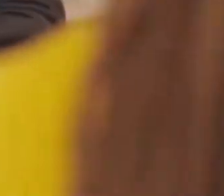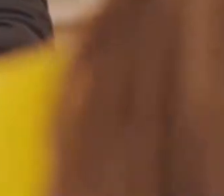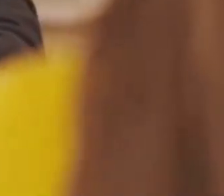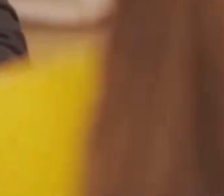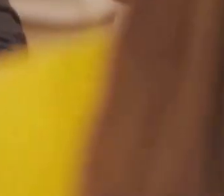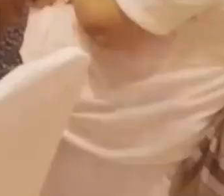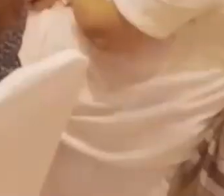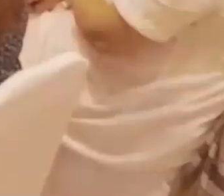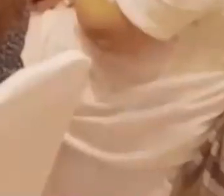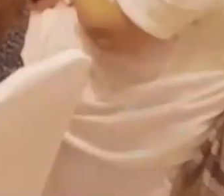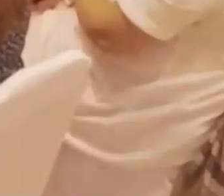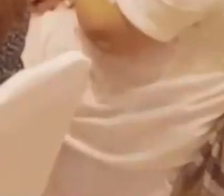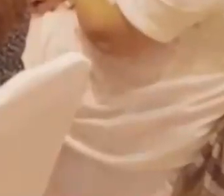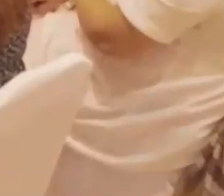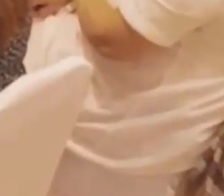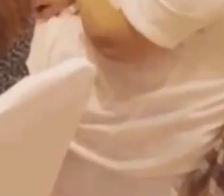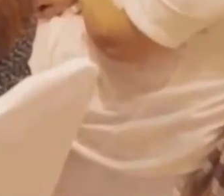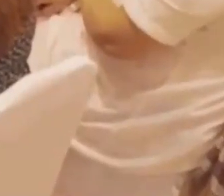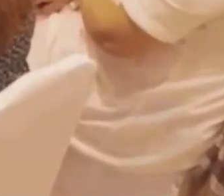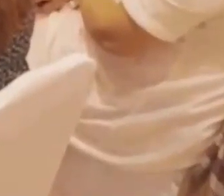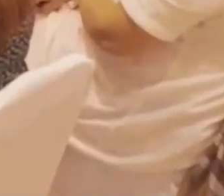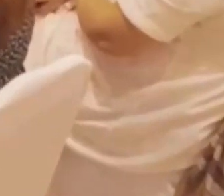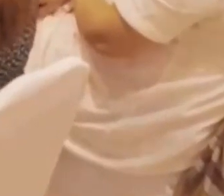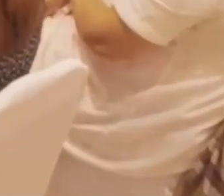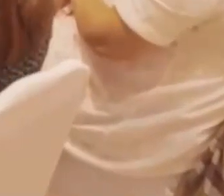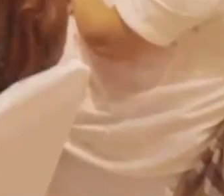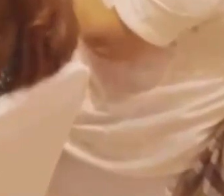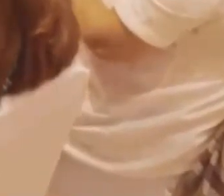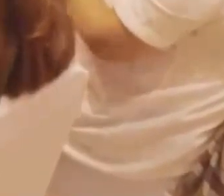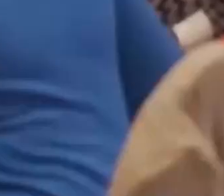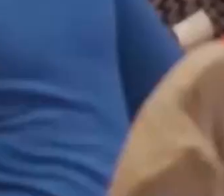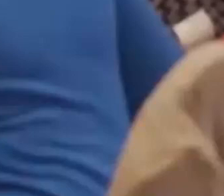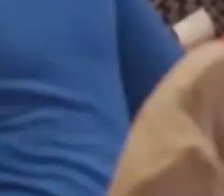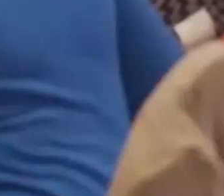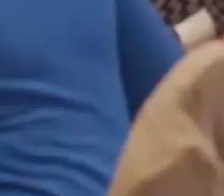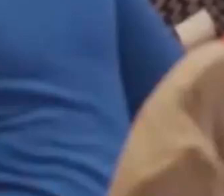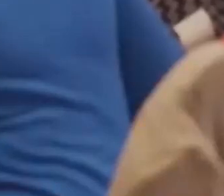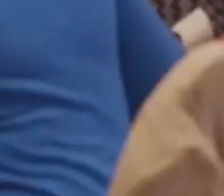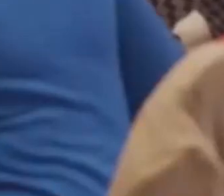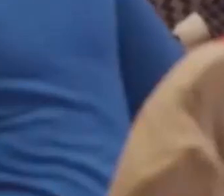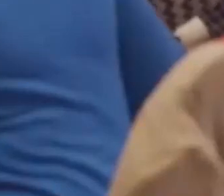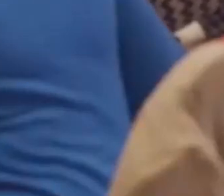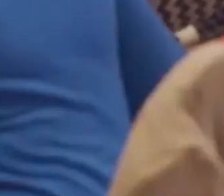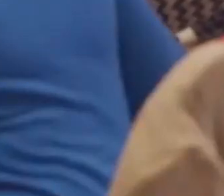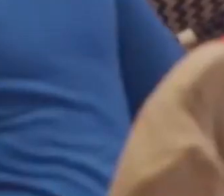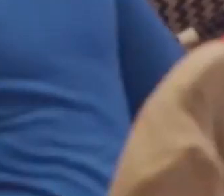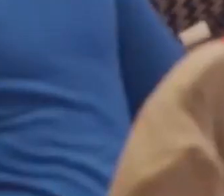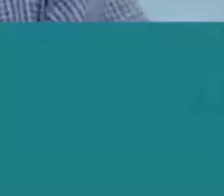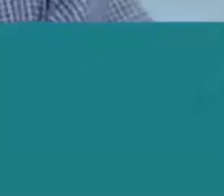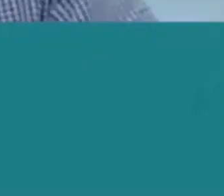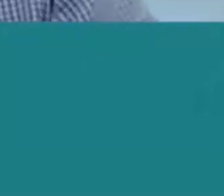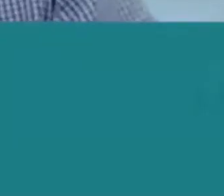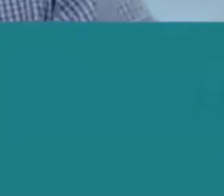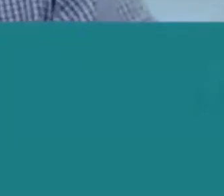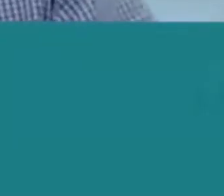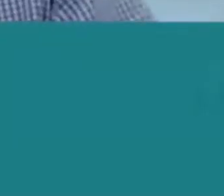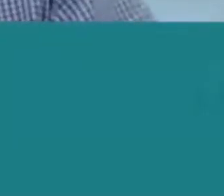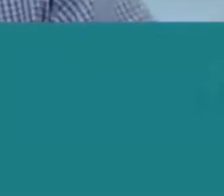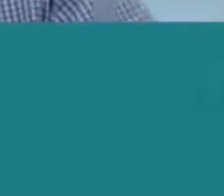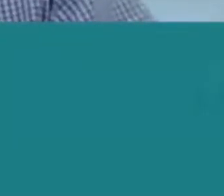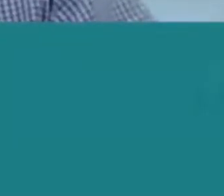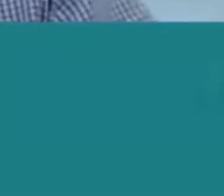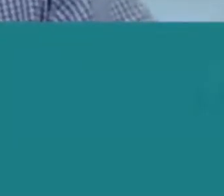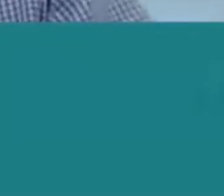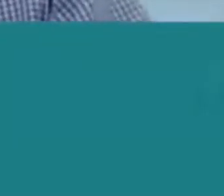exchanges between employers who then have access to the expertise of organizations of persons with disabilities and finally